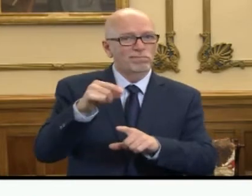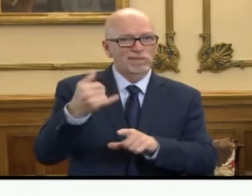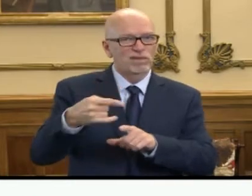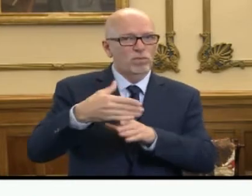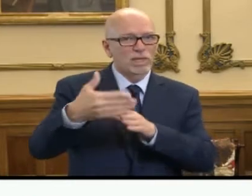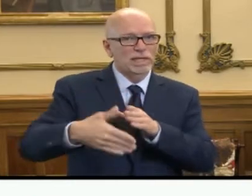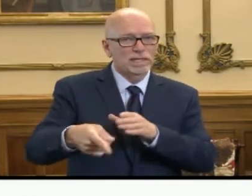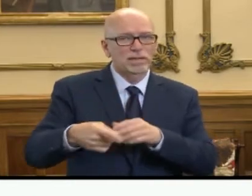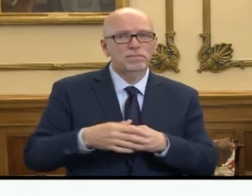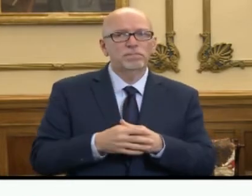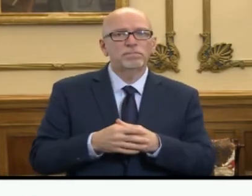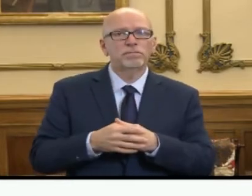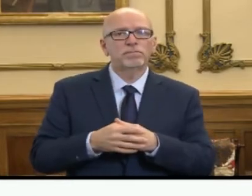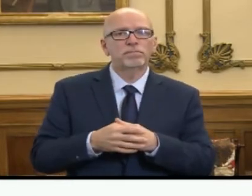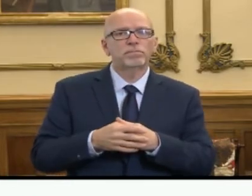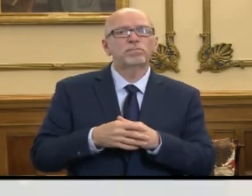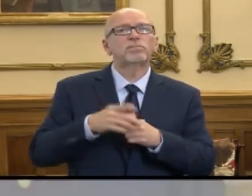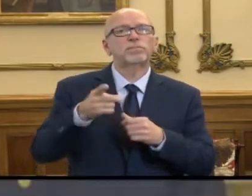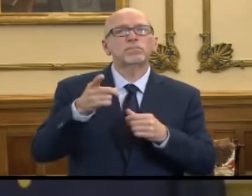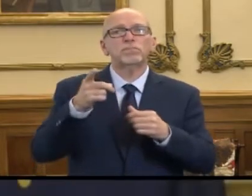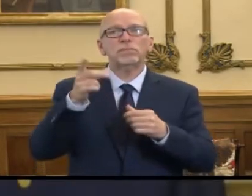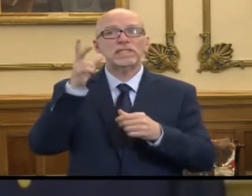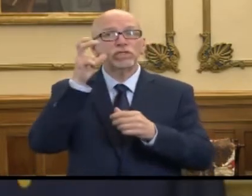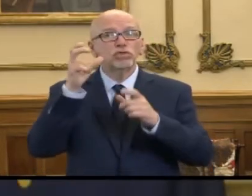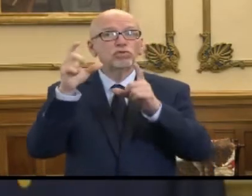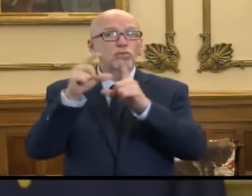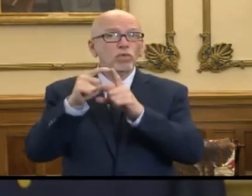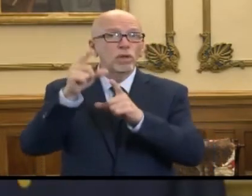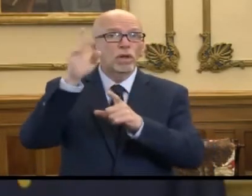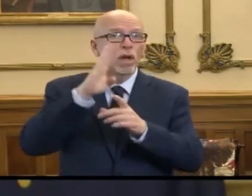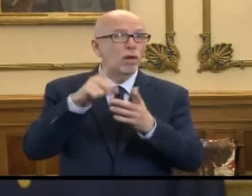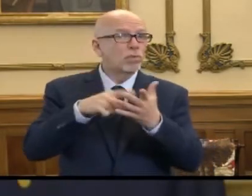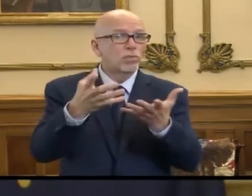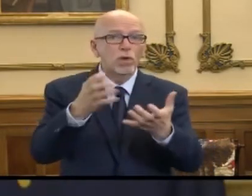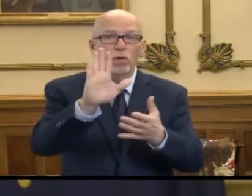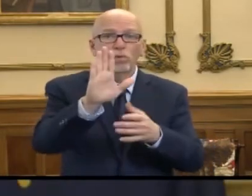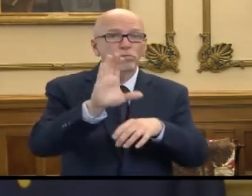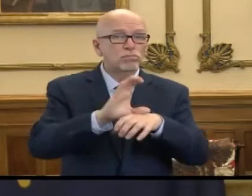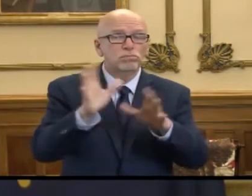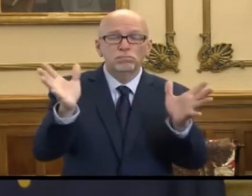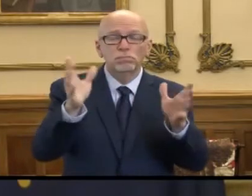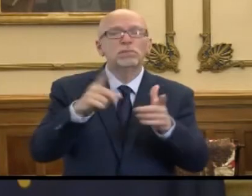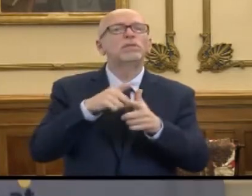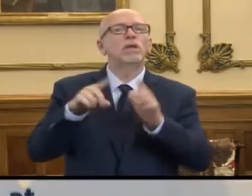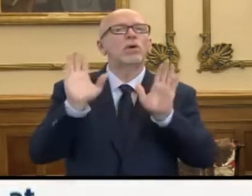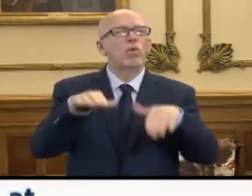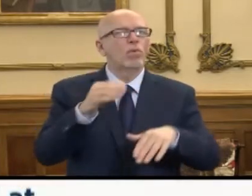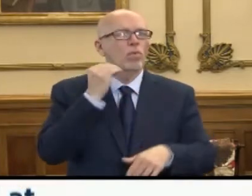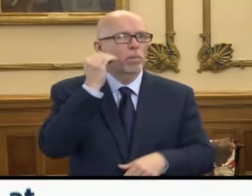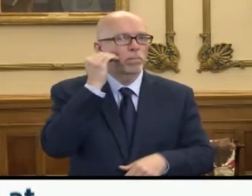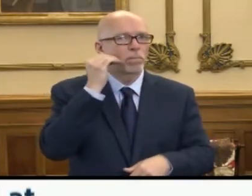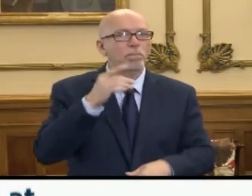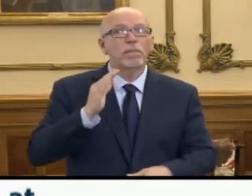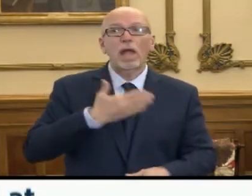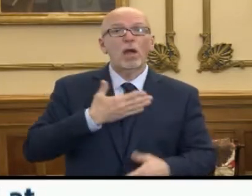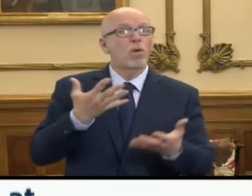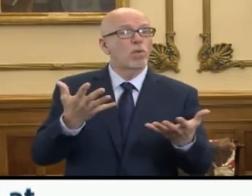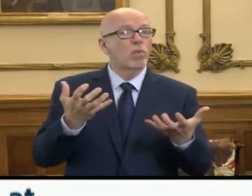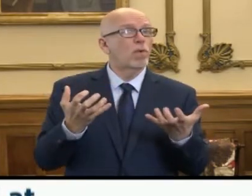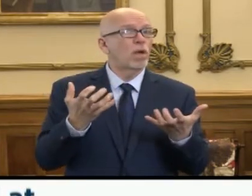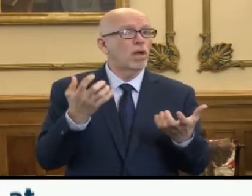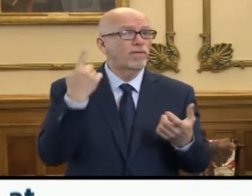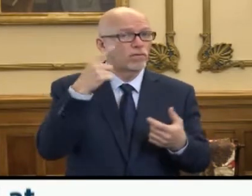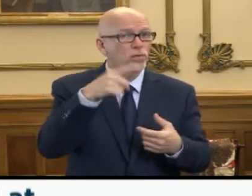get the word and then get home. My only desire, our only desire is for your